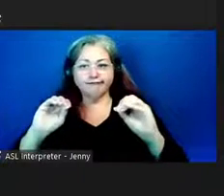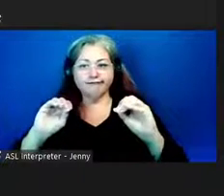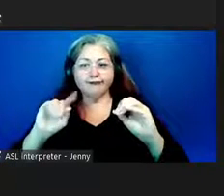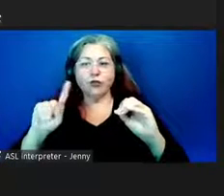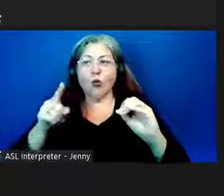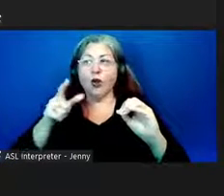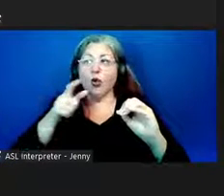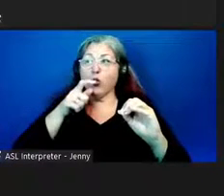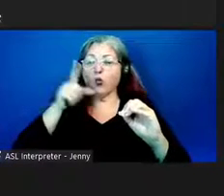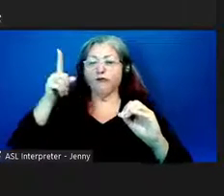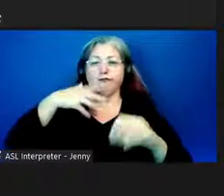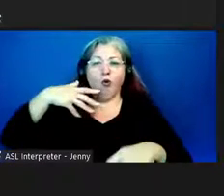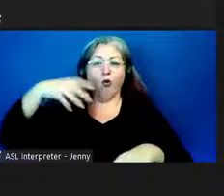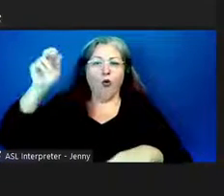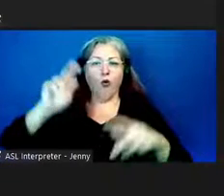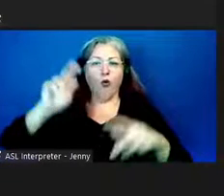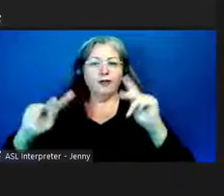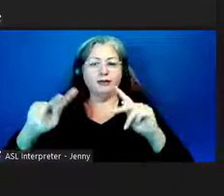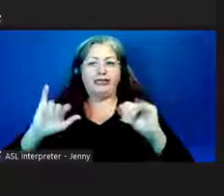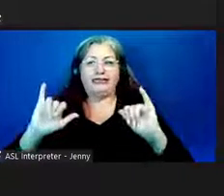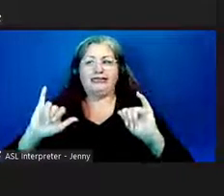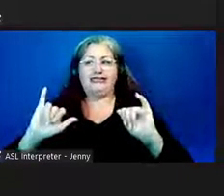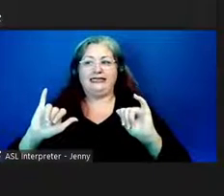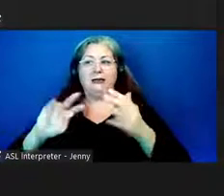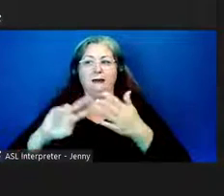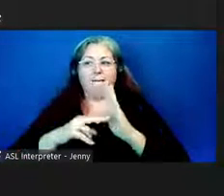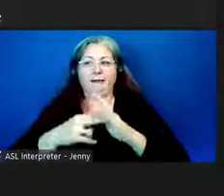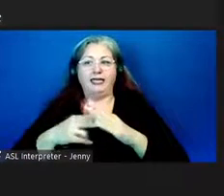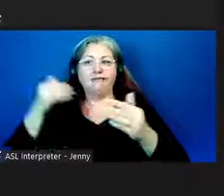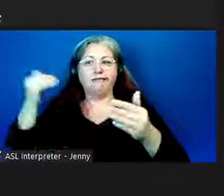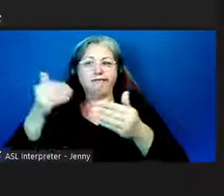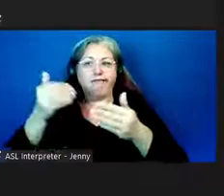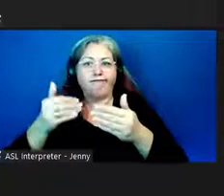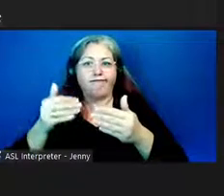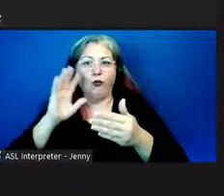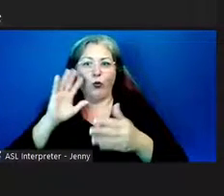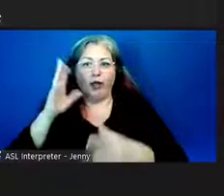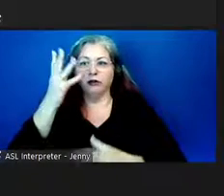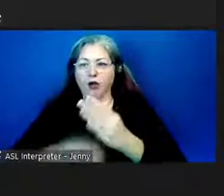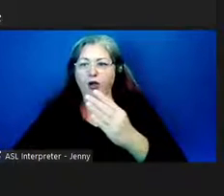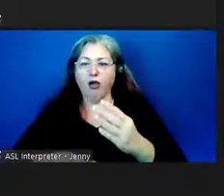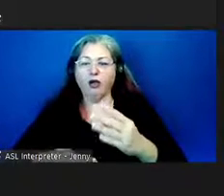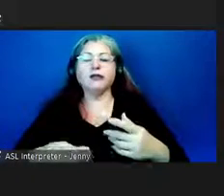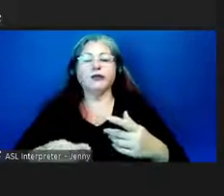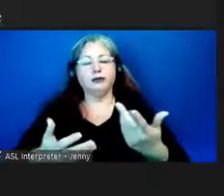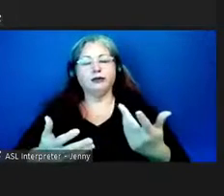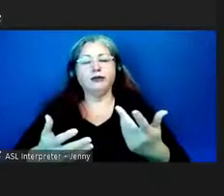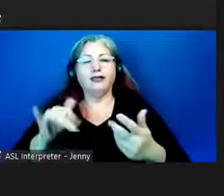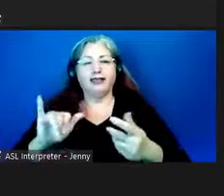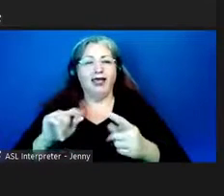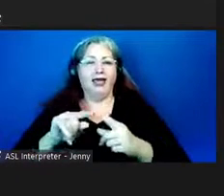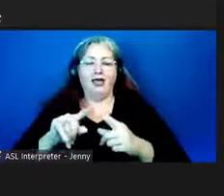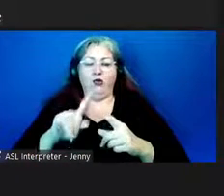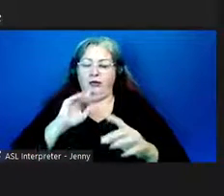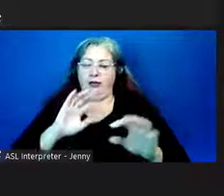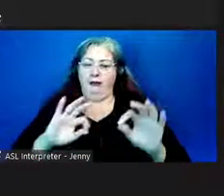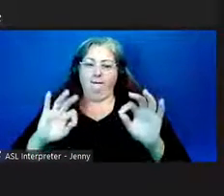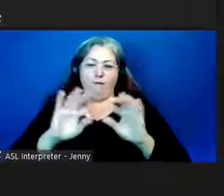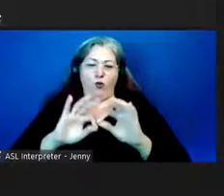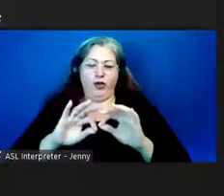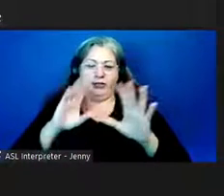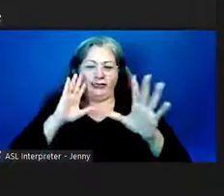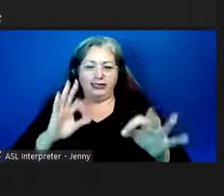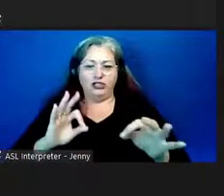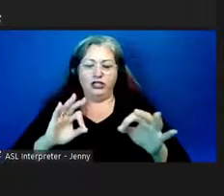generation, and it was really at risk of disappearing. So there was that critical step of establishing